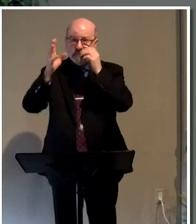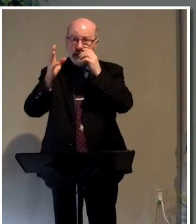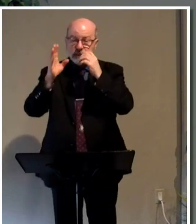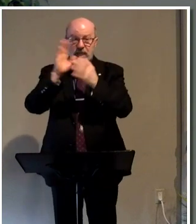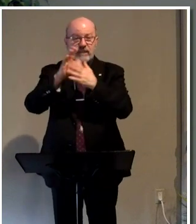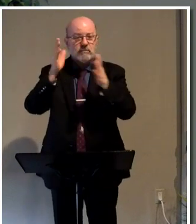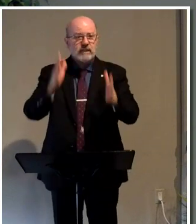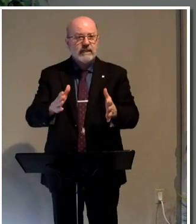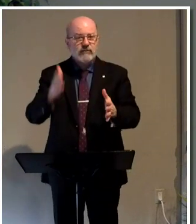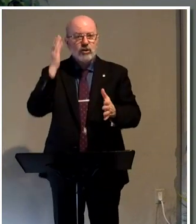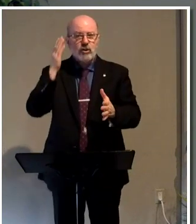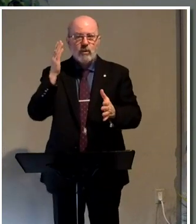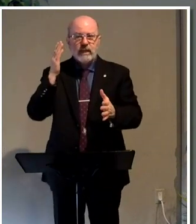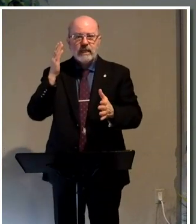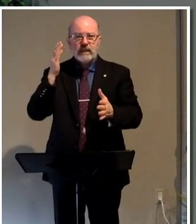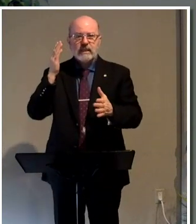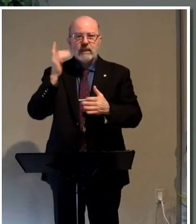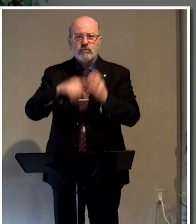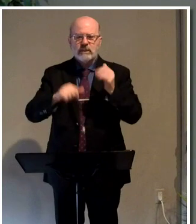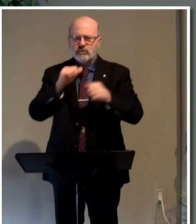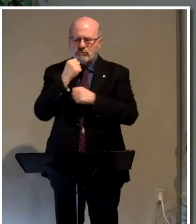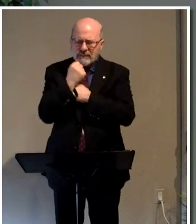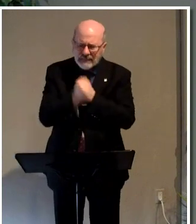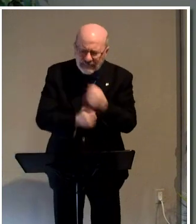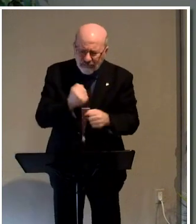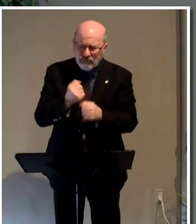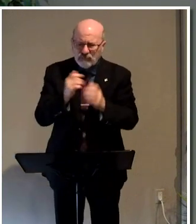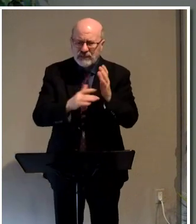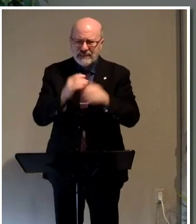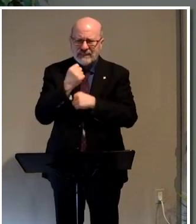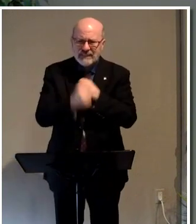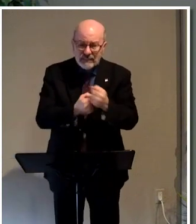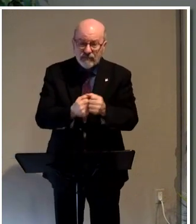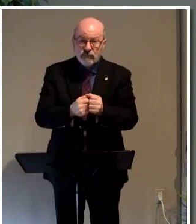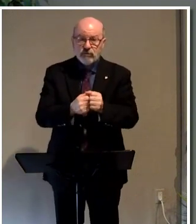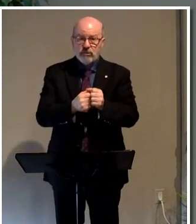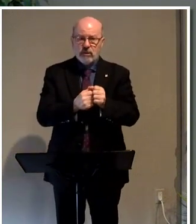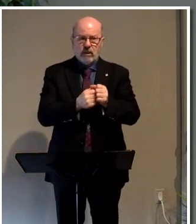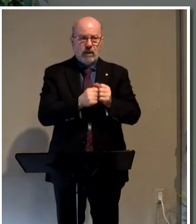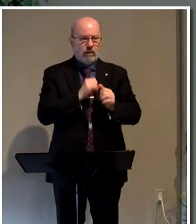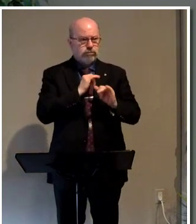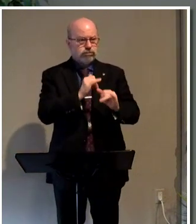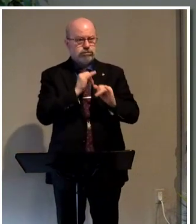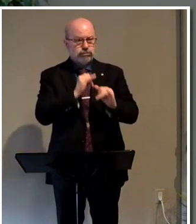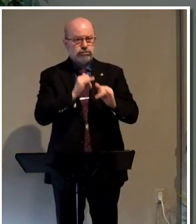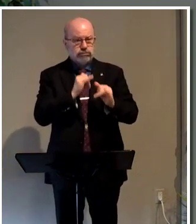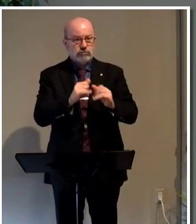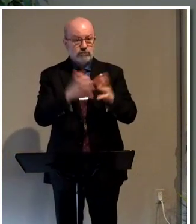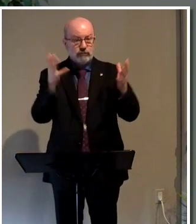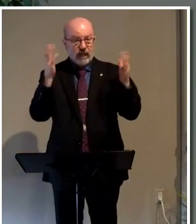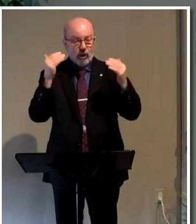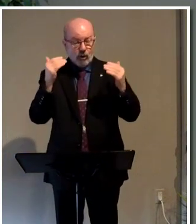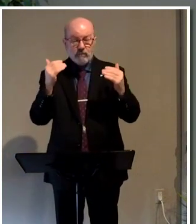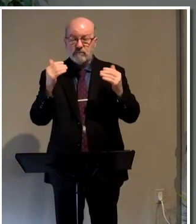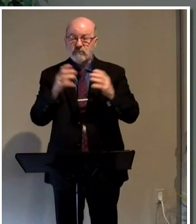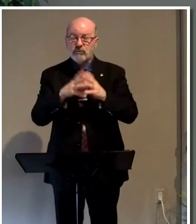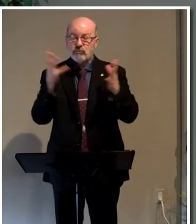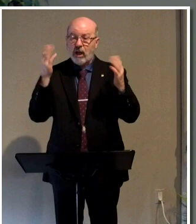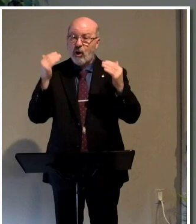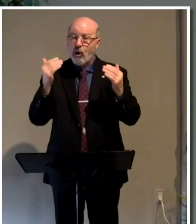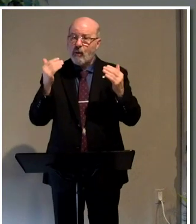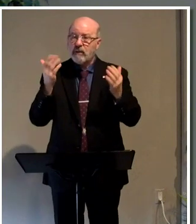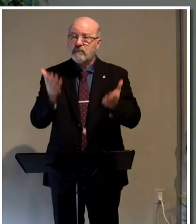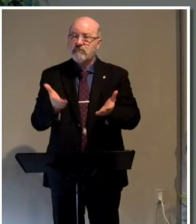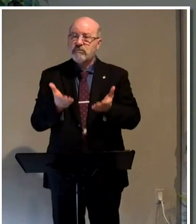believer knowing that what you're suffering is what Jesus suffered and you can identify with that? There's great hope there. There's great hope that's being